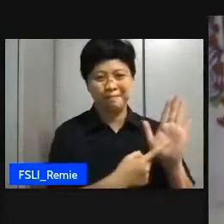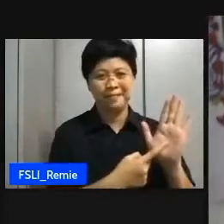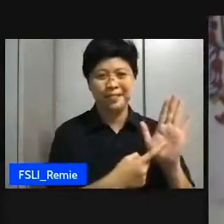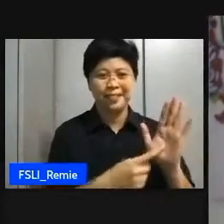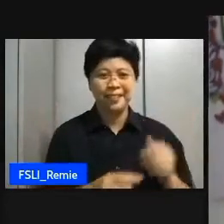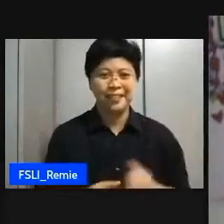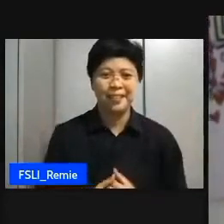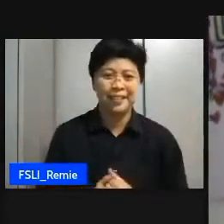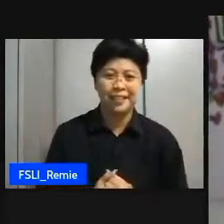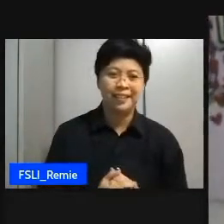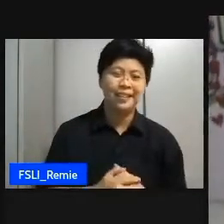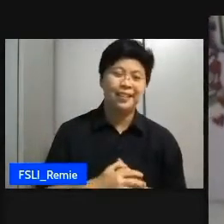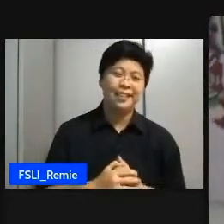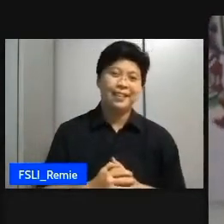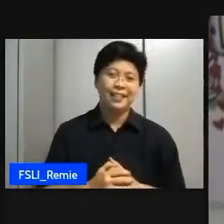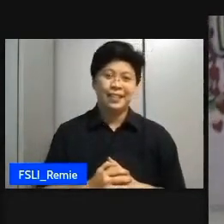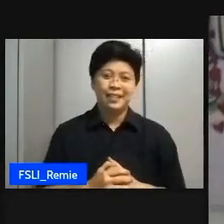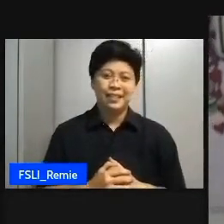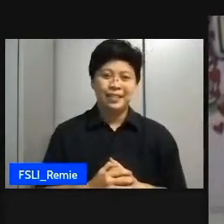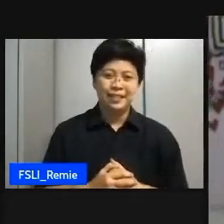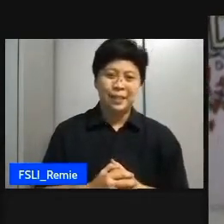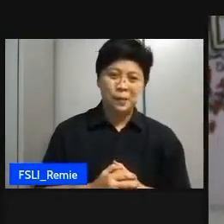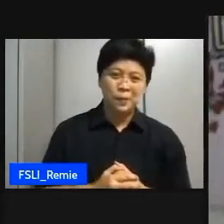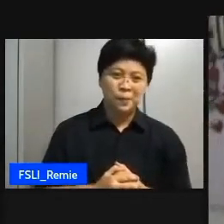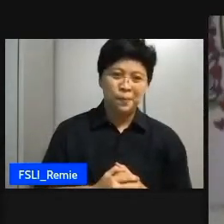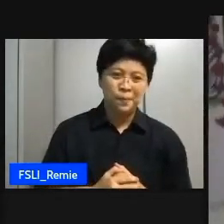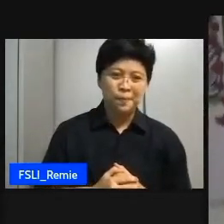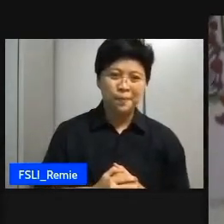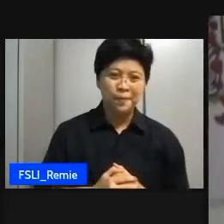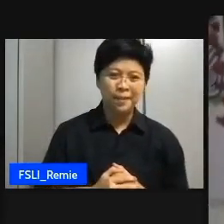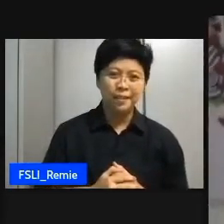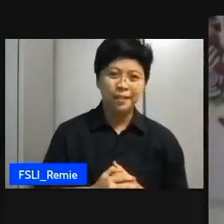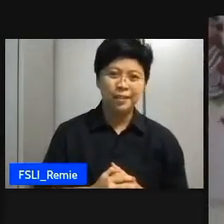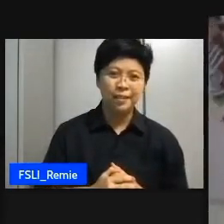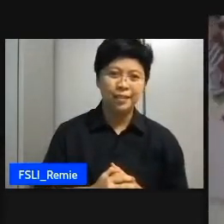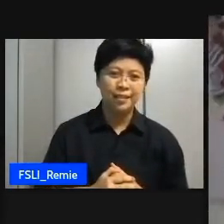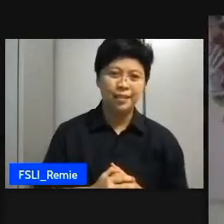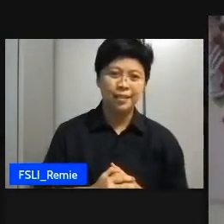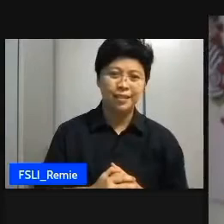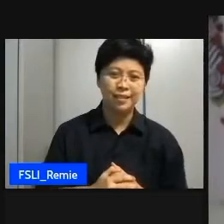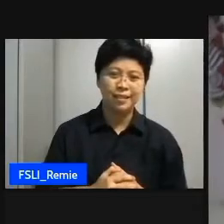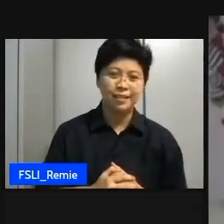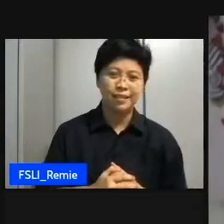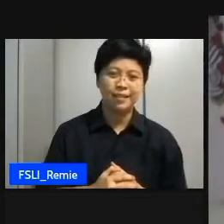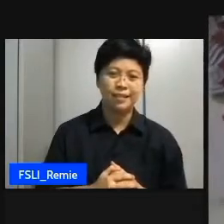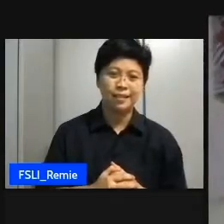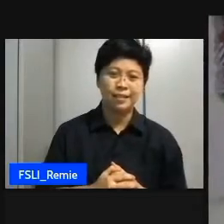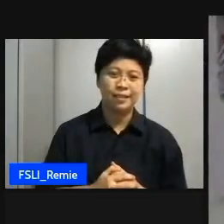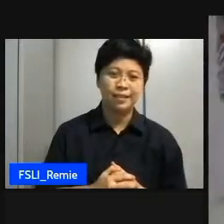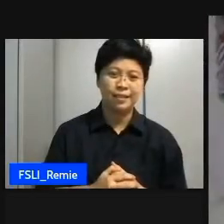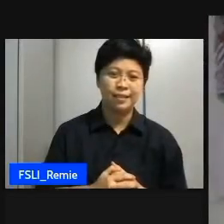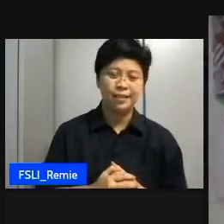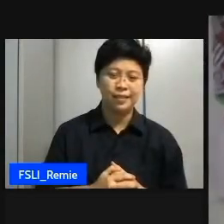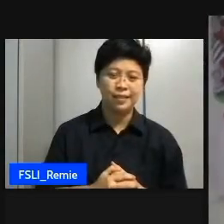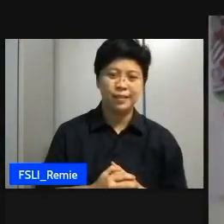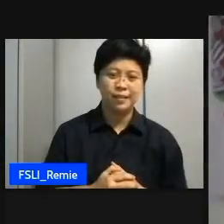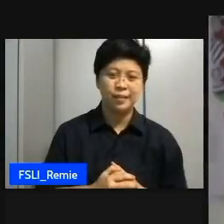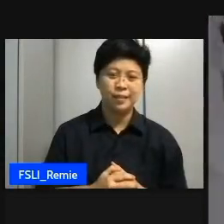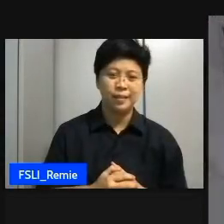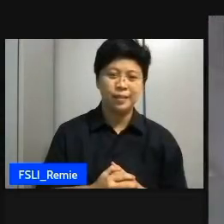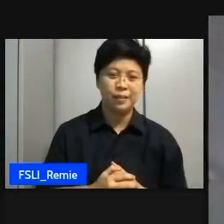master zandrax his life is none of them just an evil army taking over the world they're all powering your villains